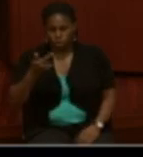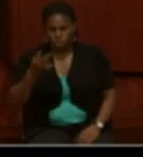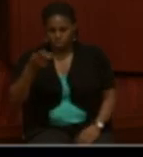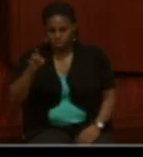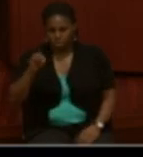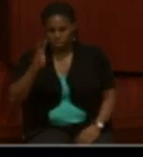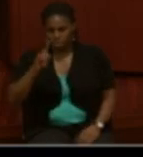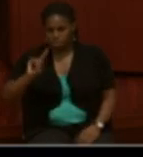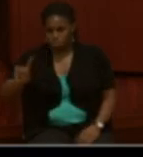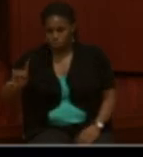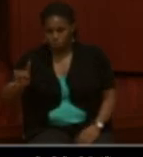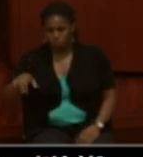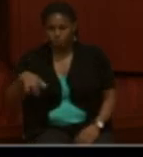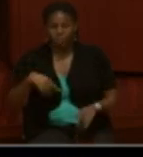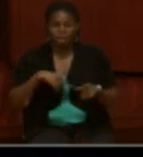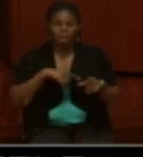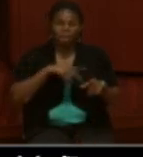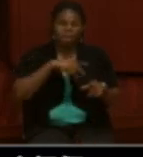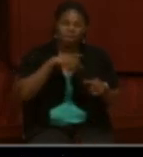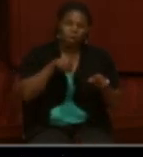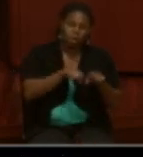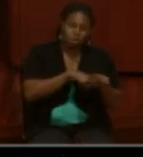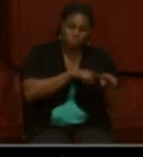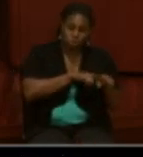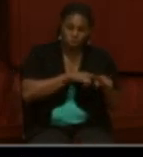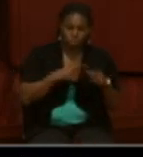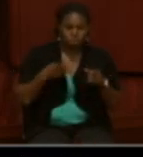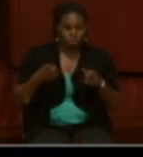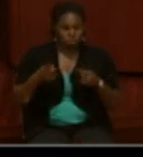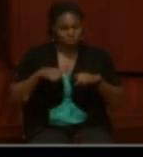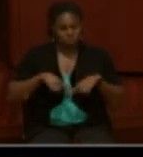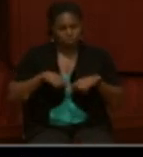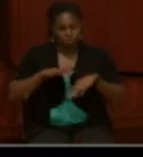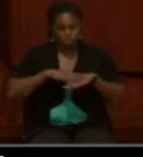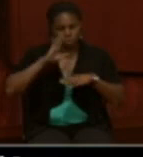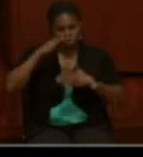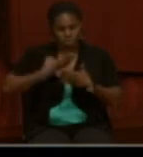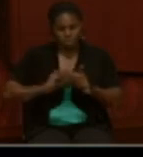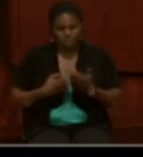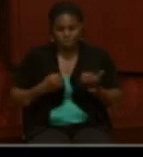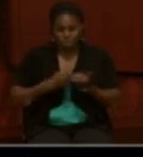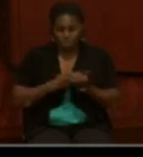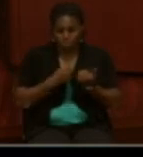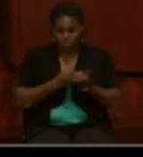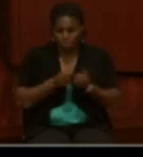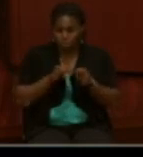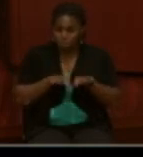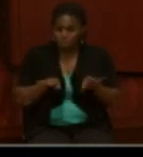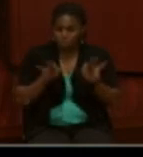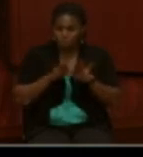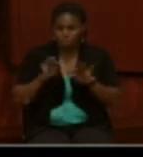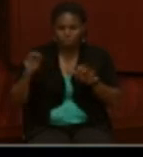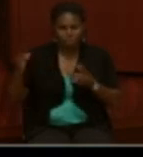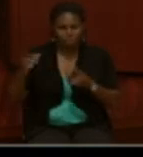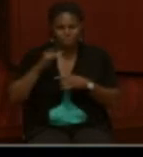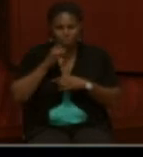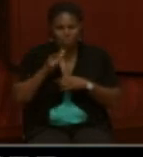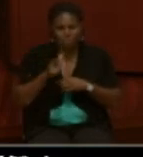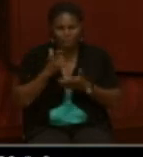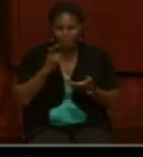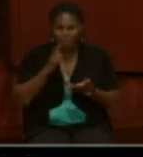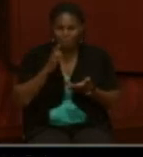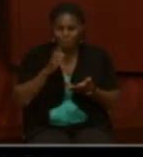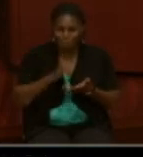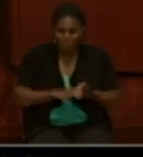She also notes that she was in part dependent on her son's support, which is important. Since he wasn't married, she could